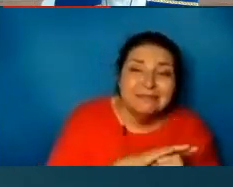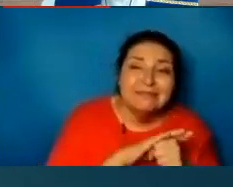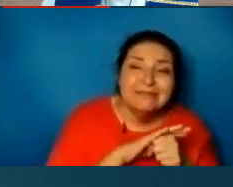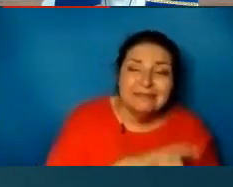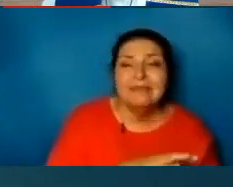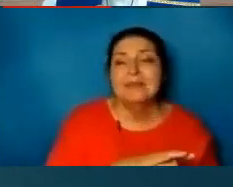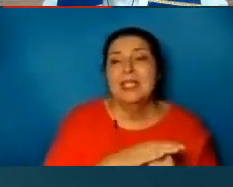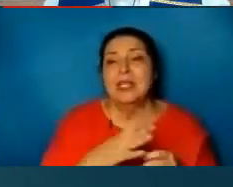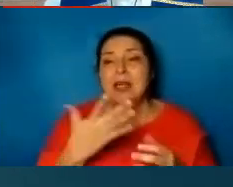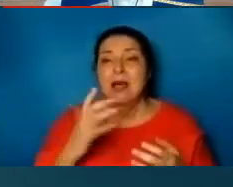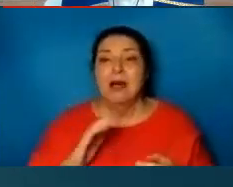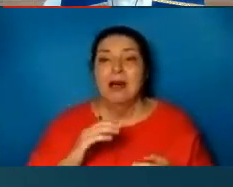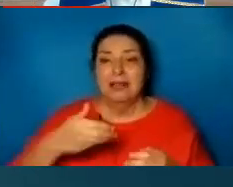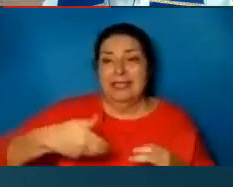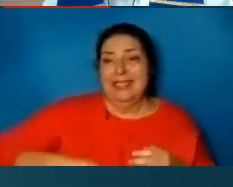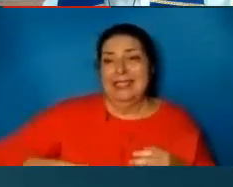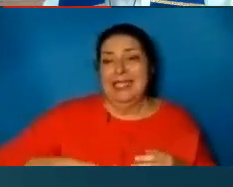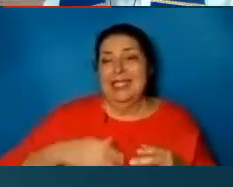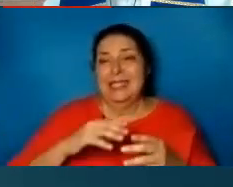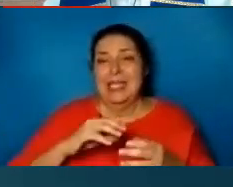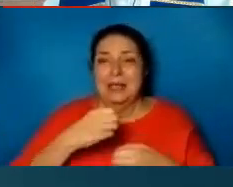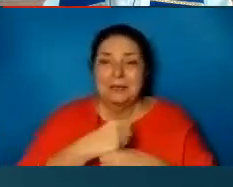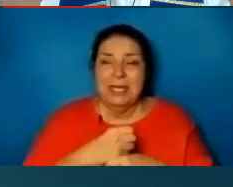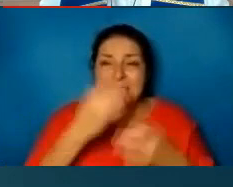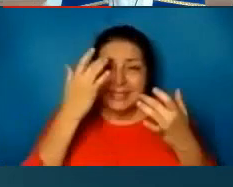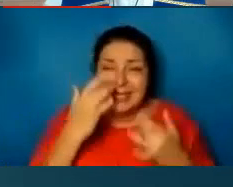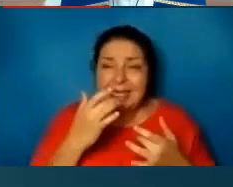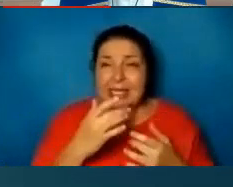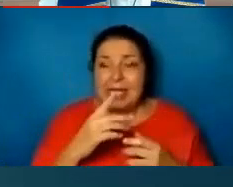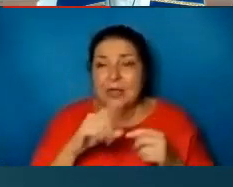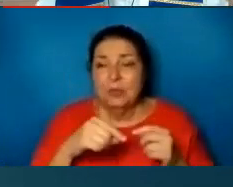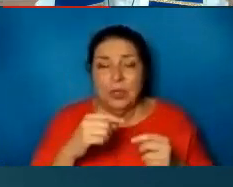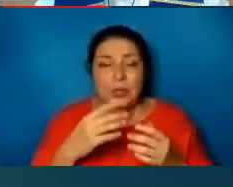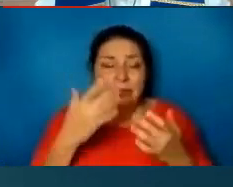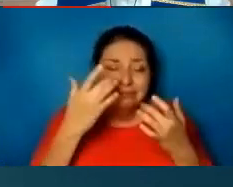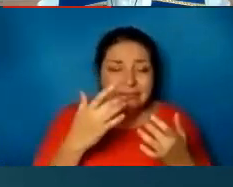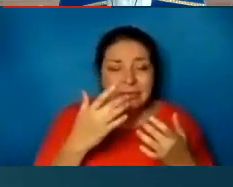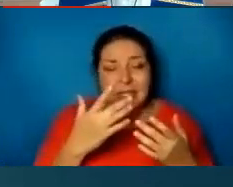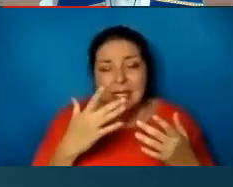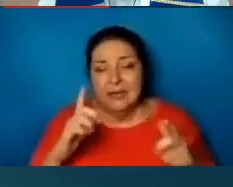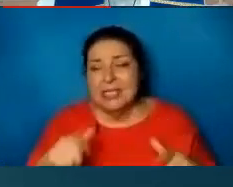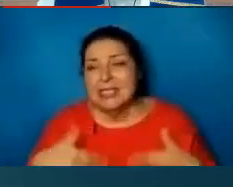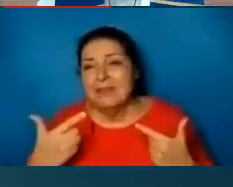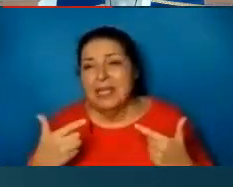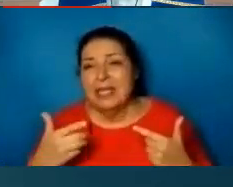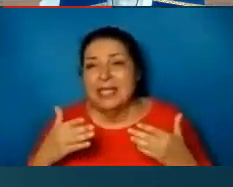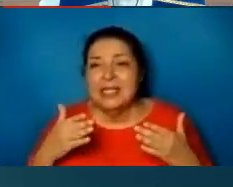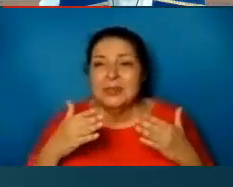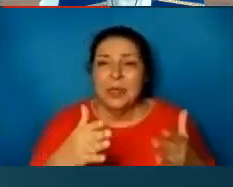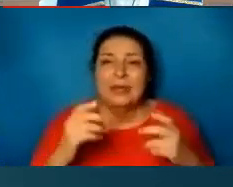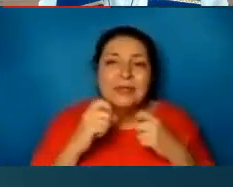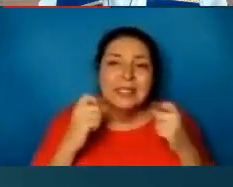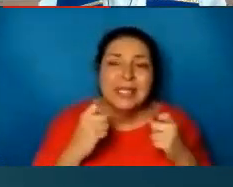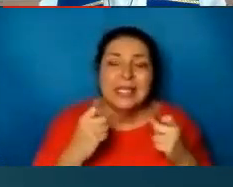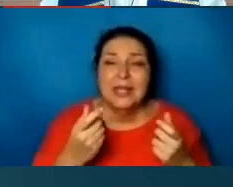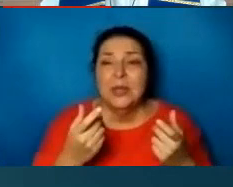our conscience. And when we mourn over the wear and tear of just living in this sin-fallen world, it